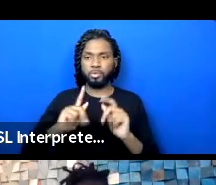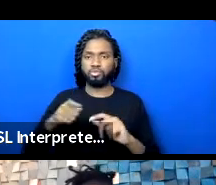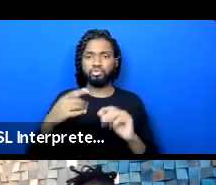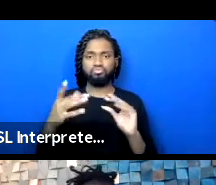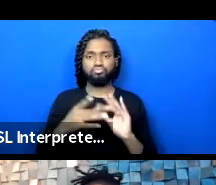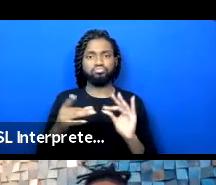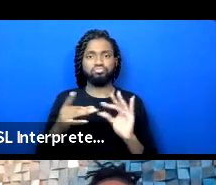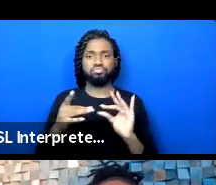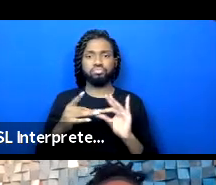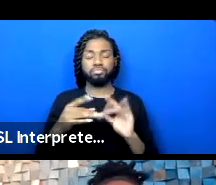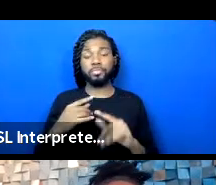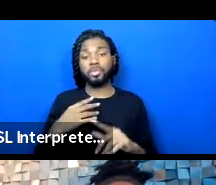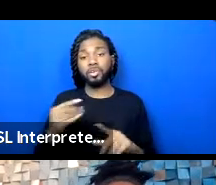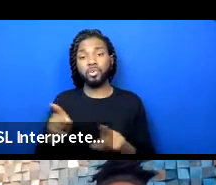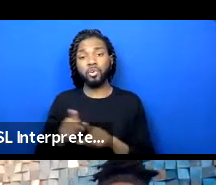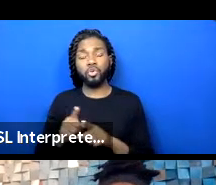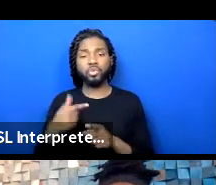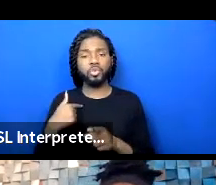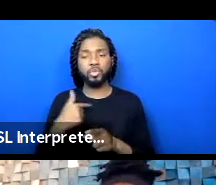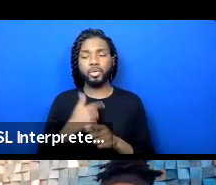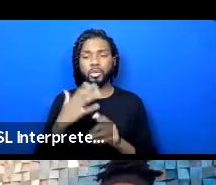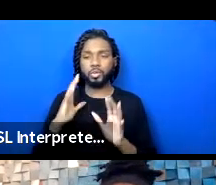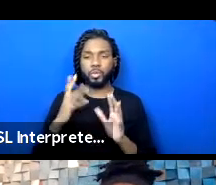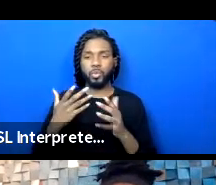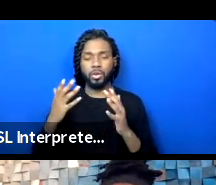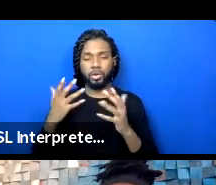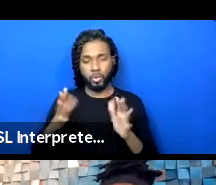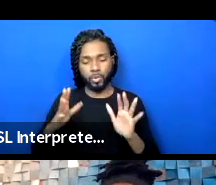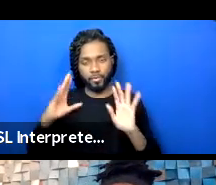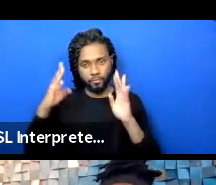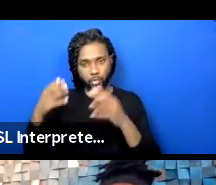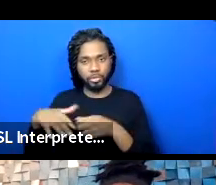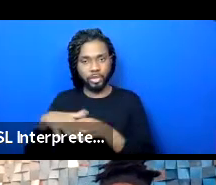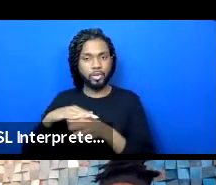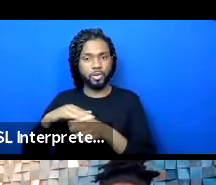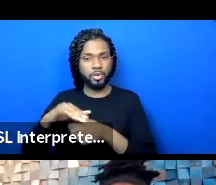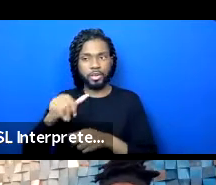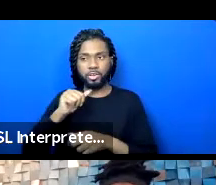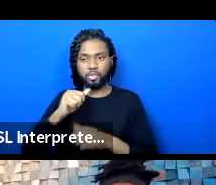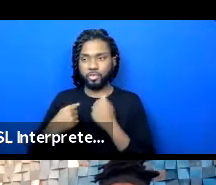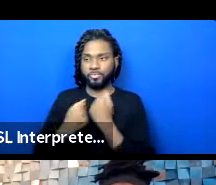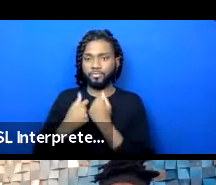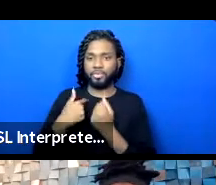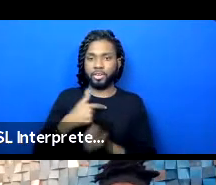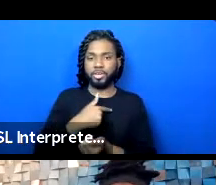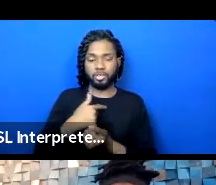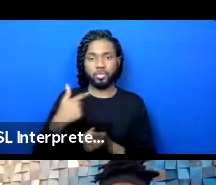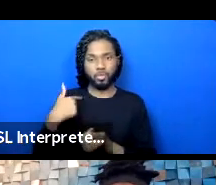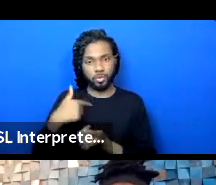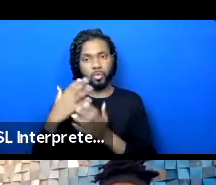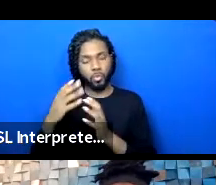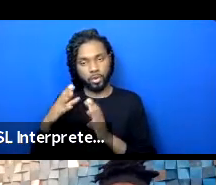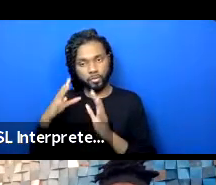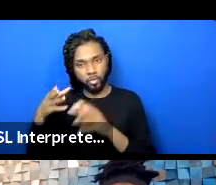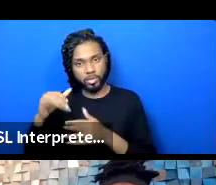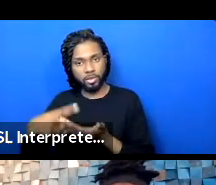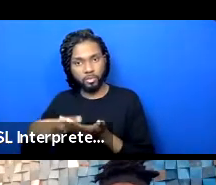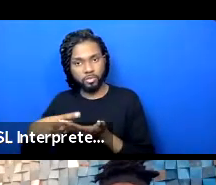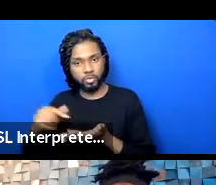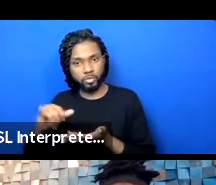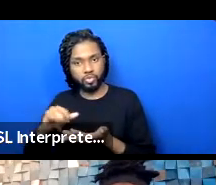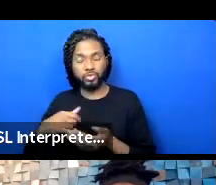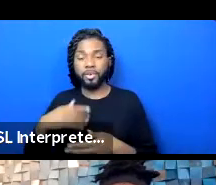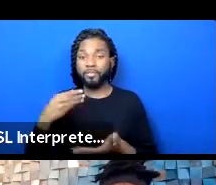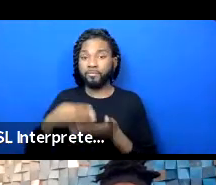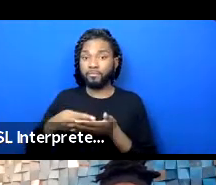energy in, in areas that don't feed us. So we're interested in that conversation. Funding is, is always an